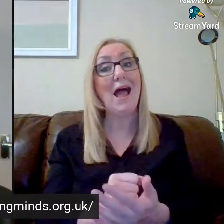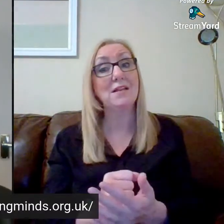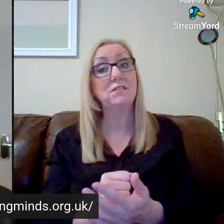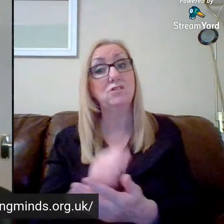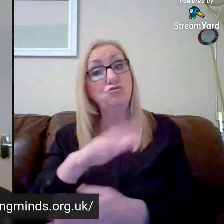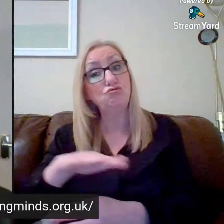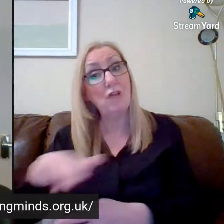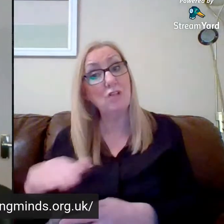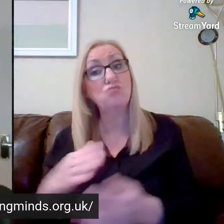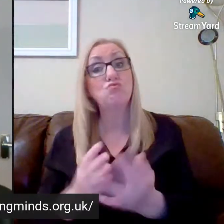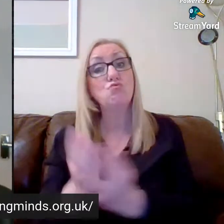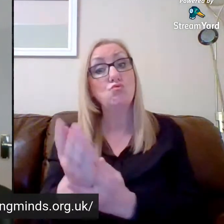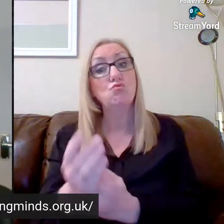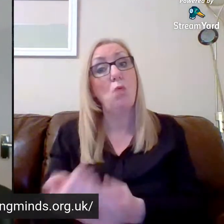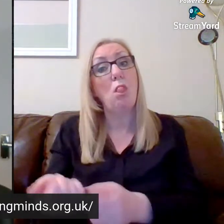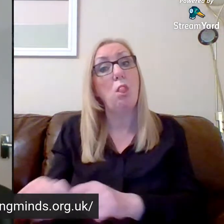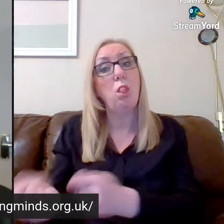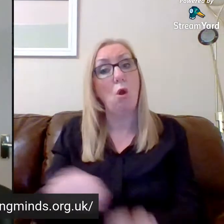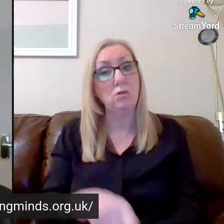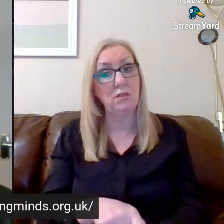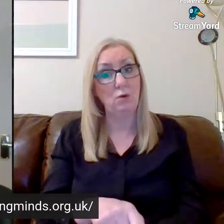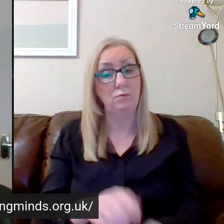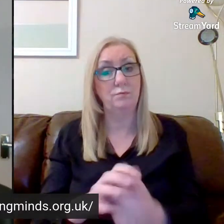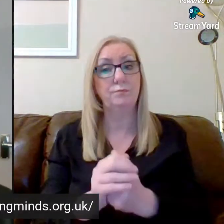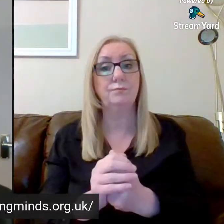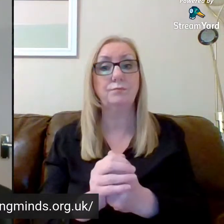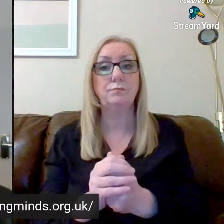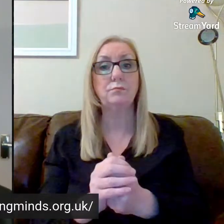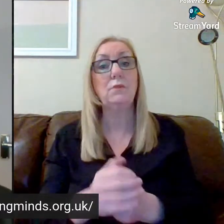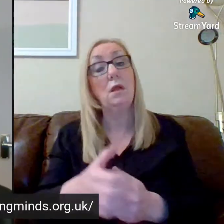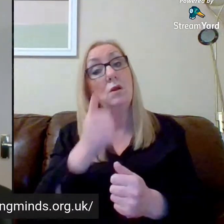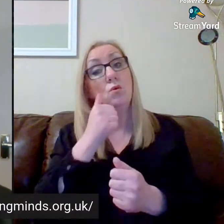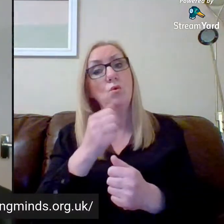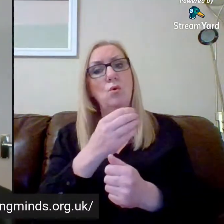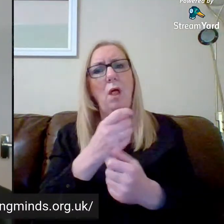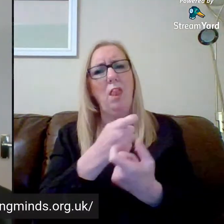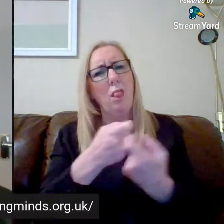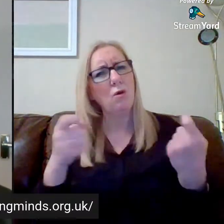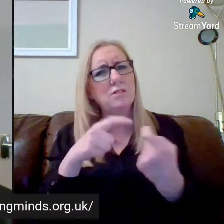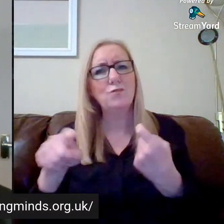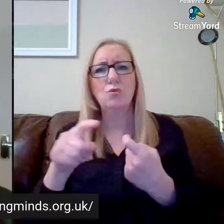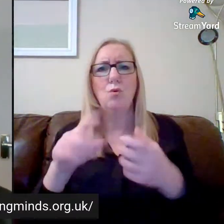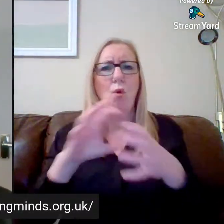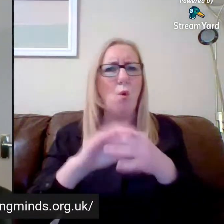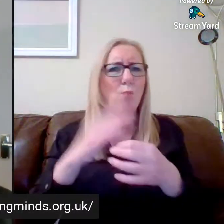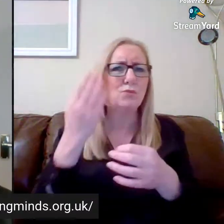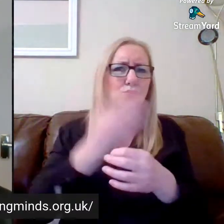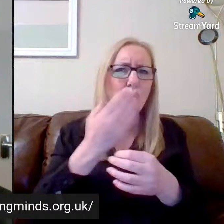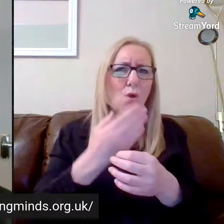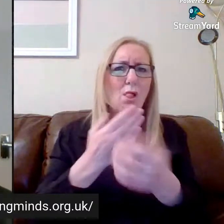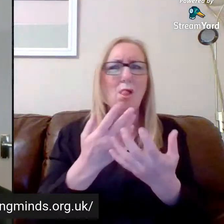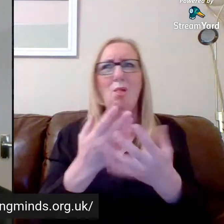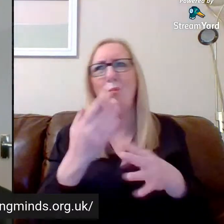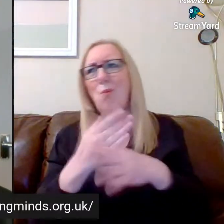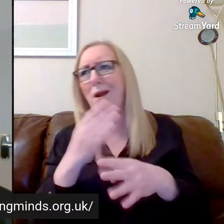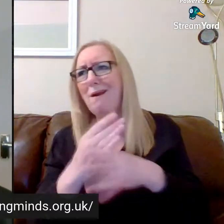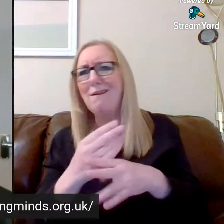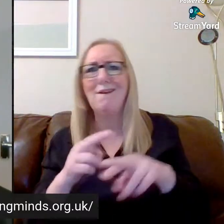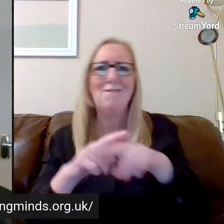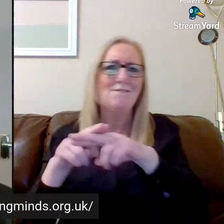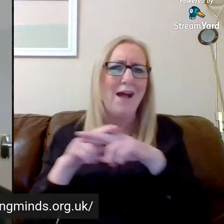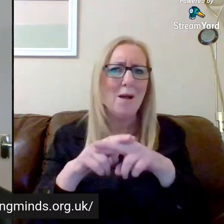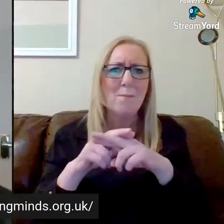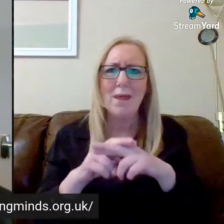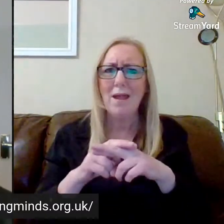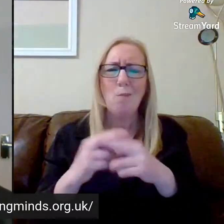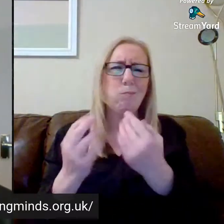during lockdown. We know that many of you are homeschooling, you're juggling work, you're juggling family life, and everything else that goes along